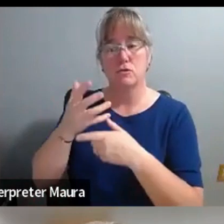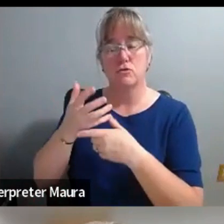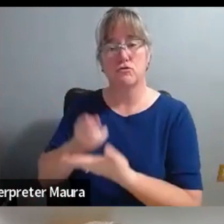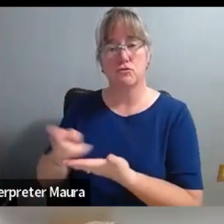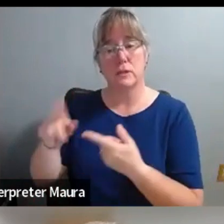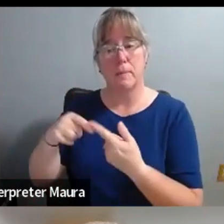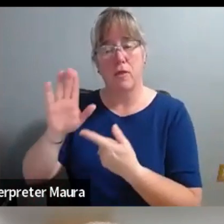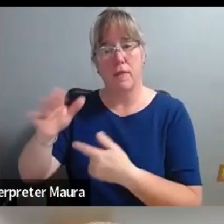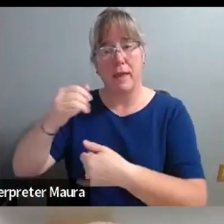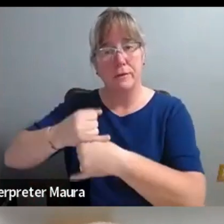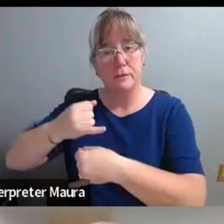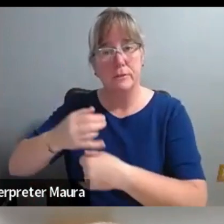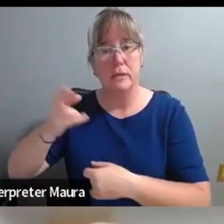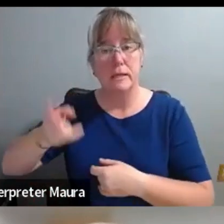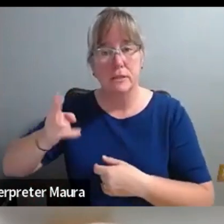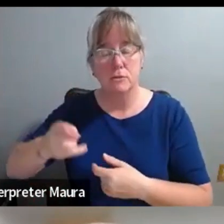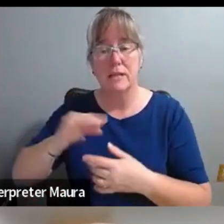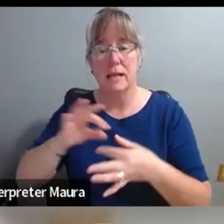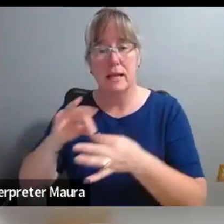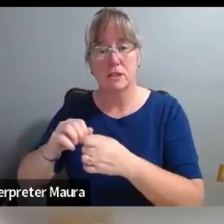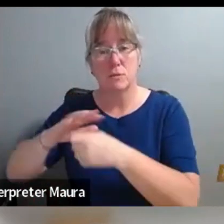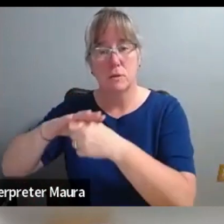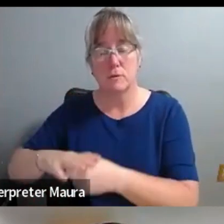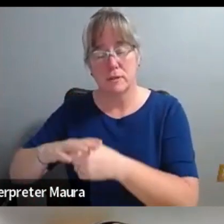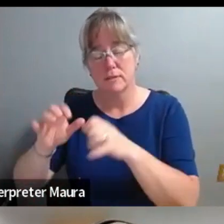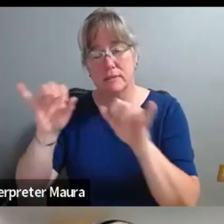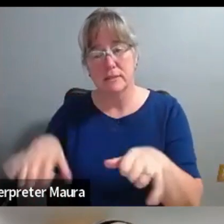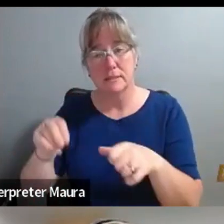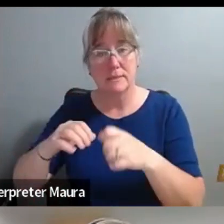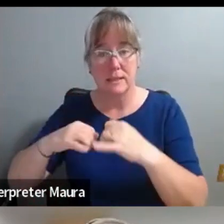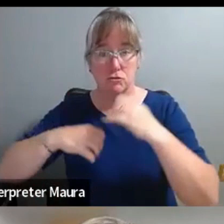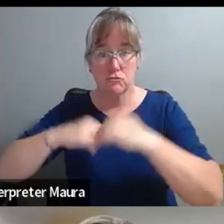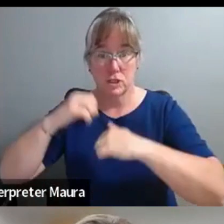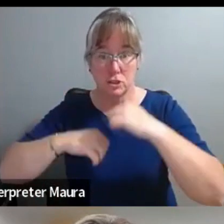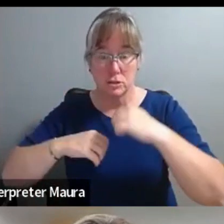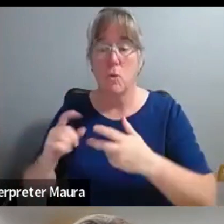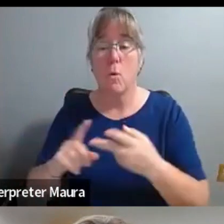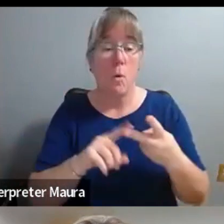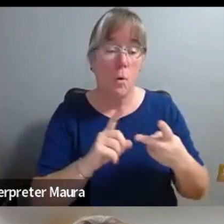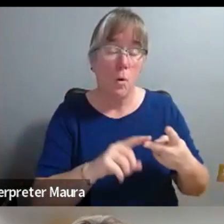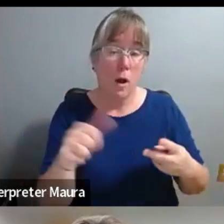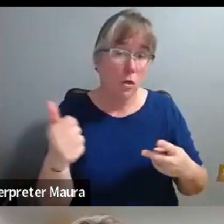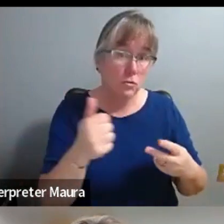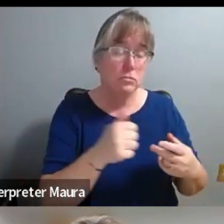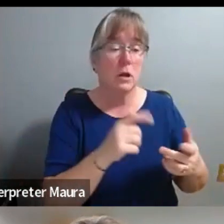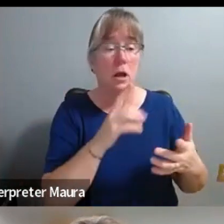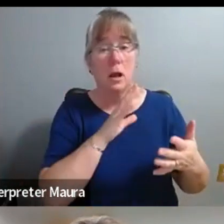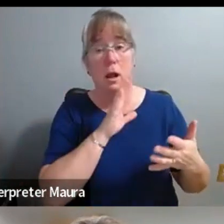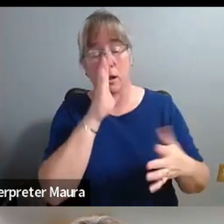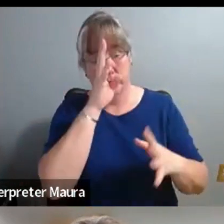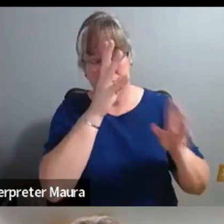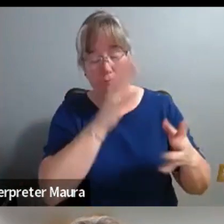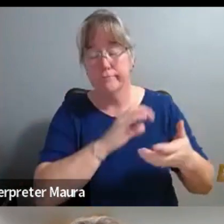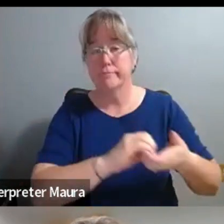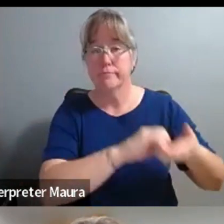histories and connection to oppressive systems and structures, or creatively engaged collaborative partners to affect